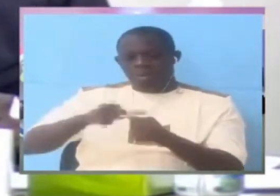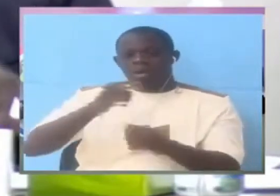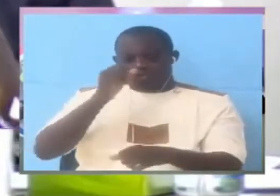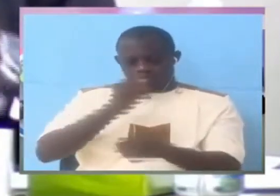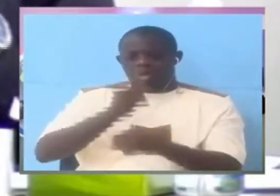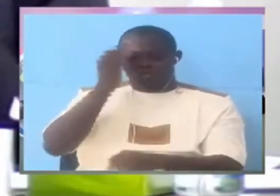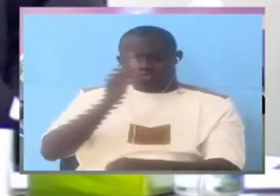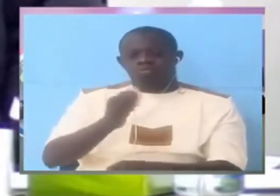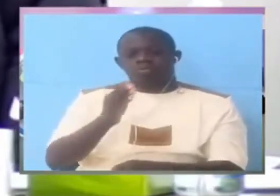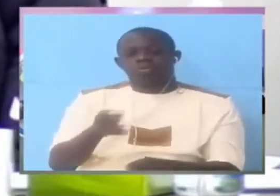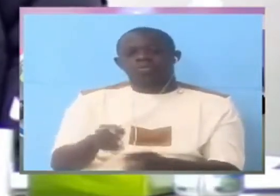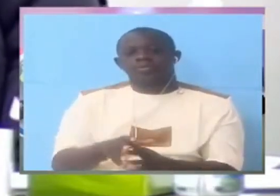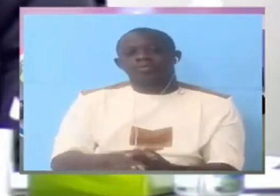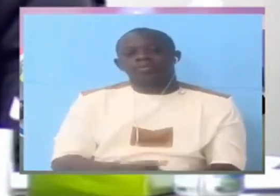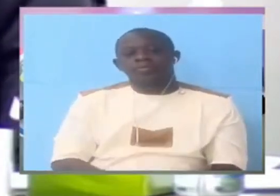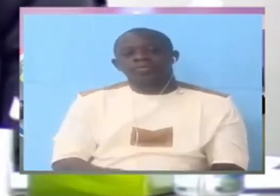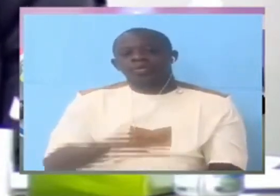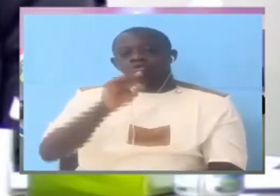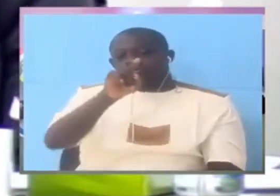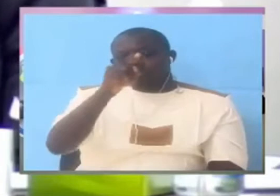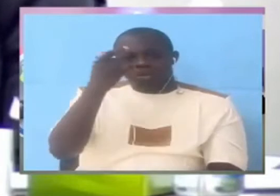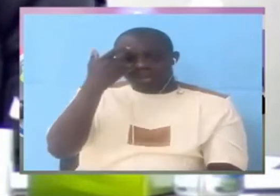think that it is humanly possible